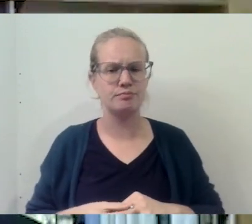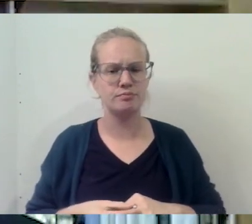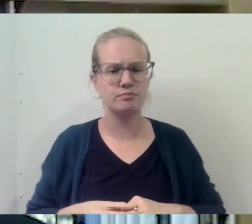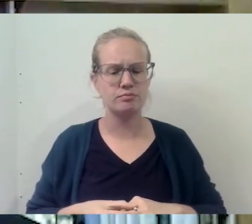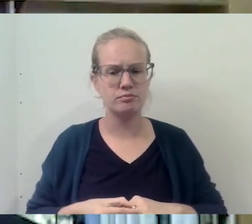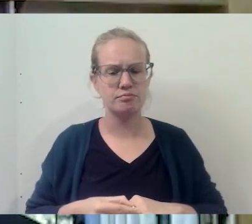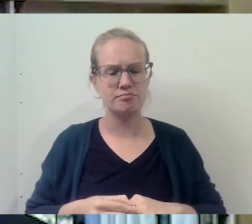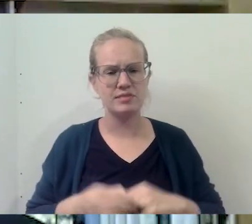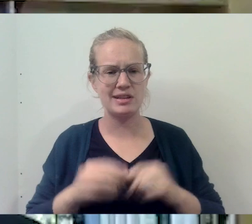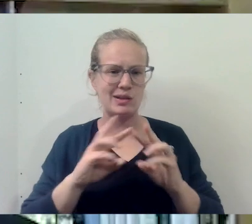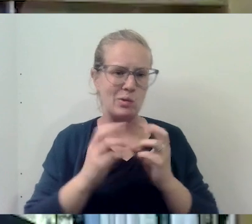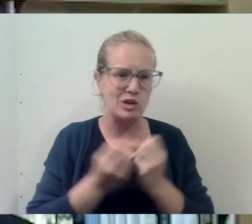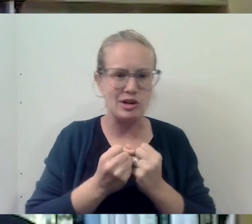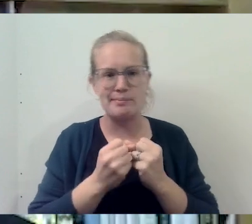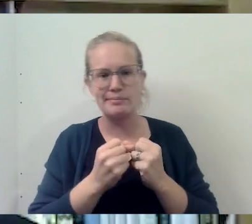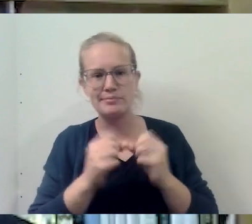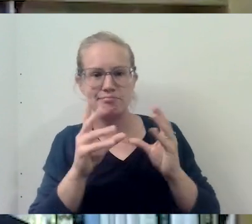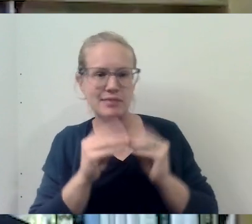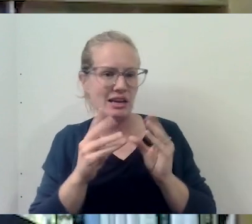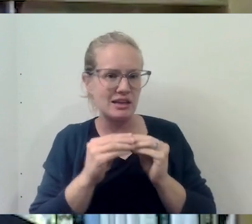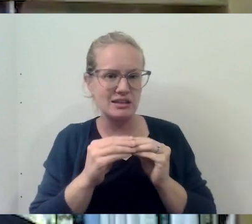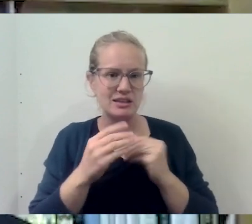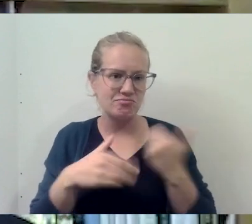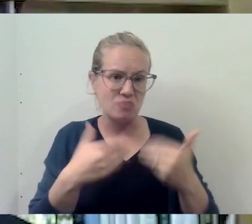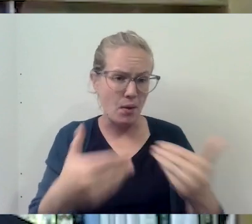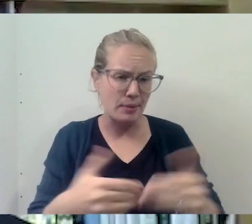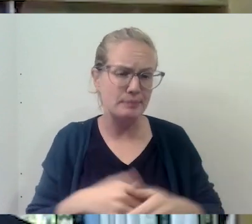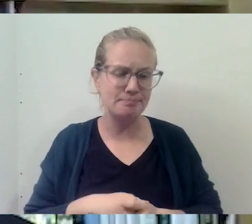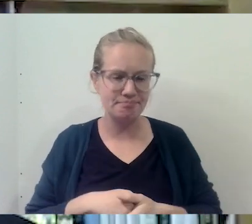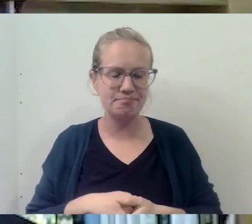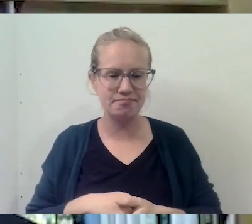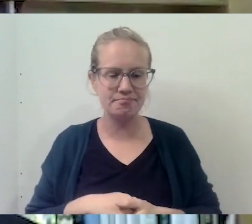workshop or seminar kind of plays out.